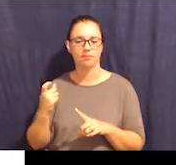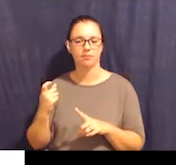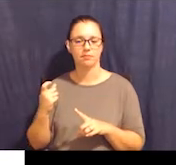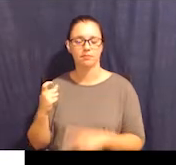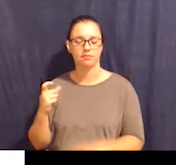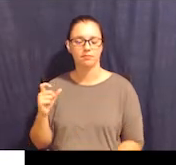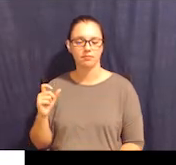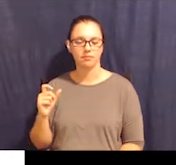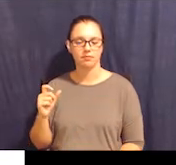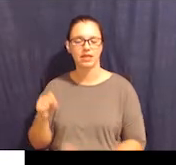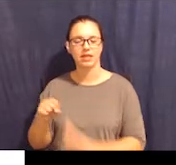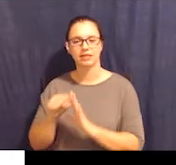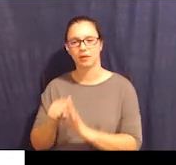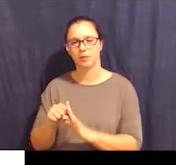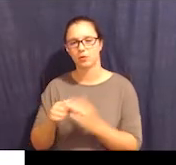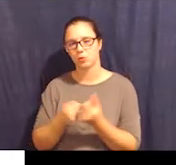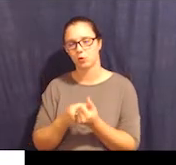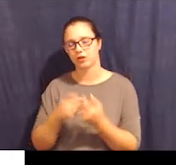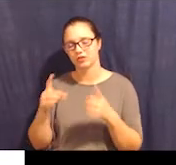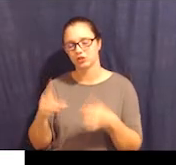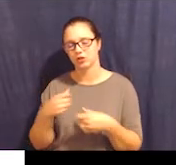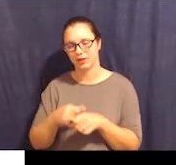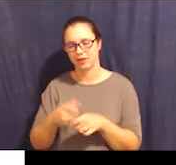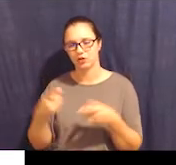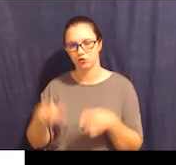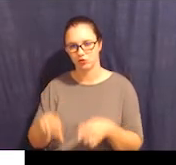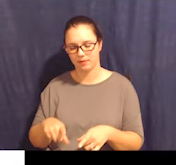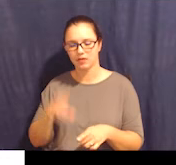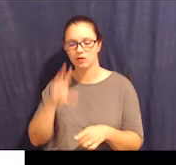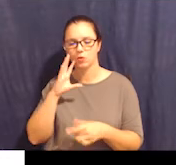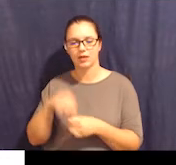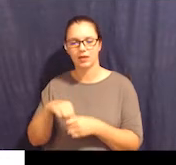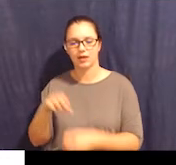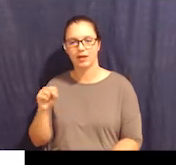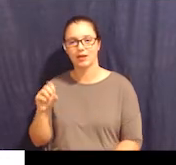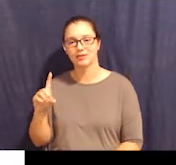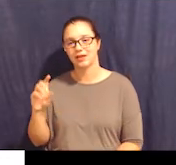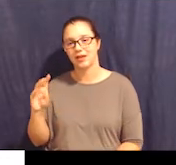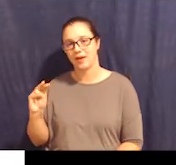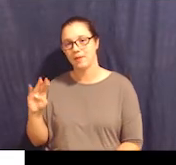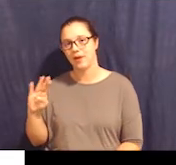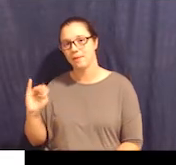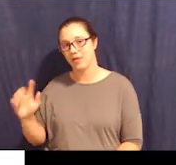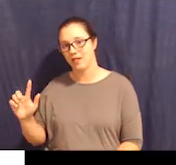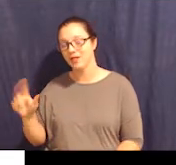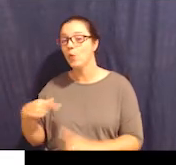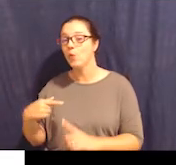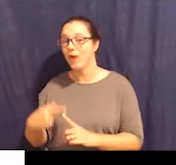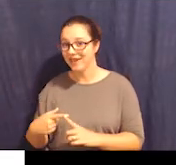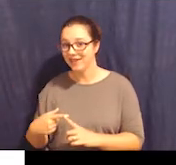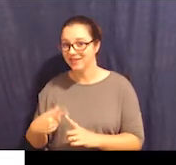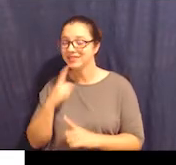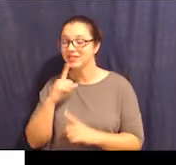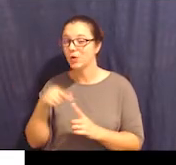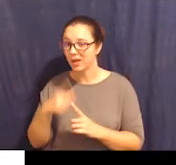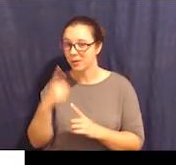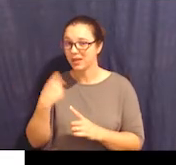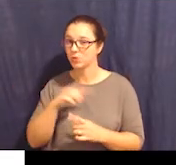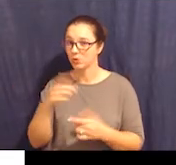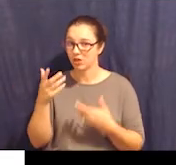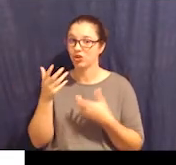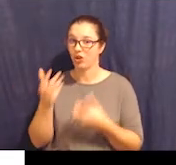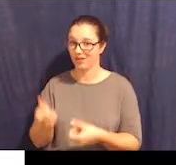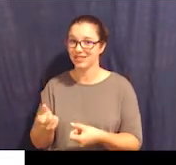be in the SDM bill when, and I say what, because we are confident and excited and hoping that it will happen when it passes in